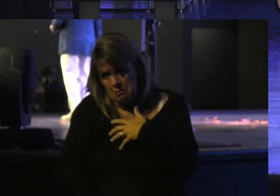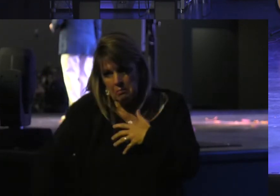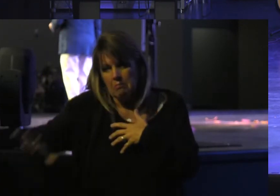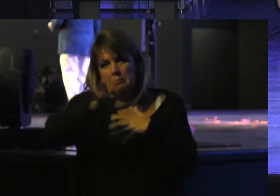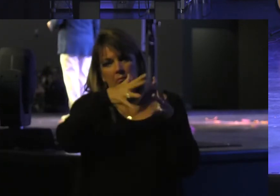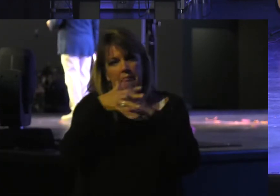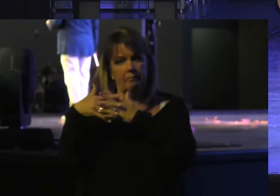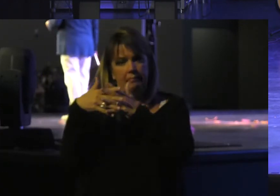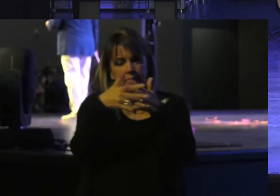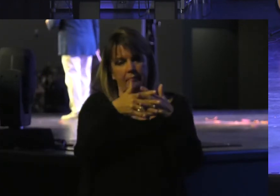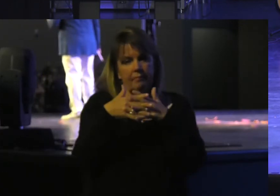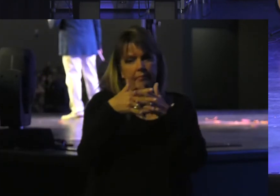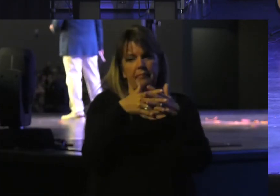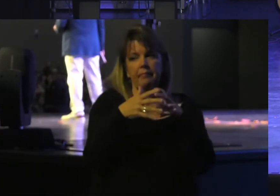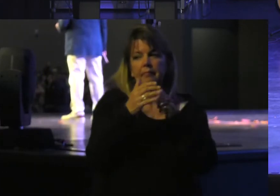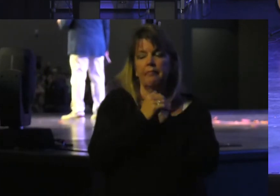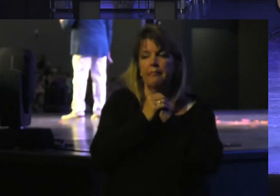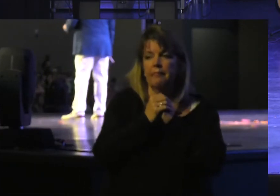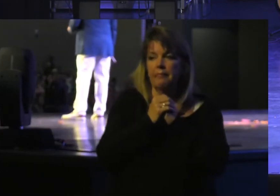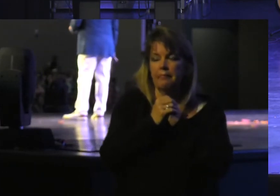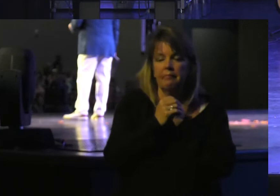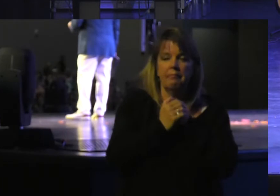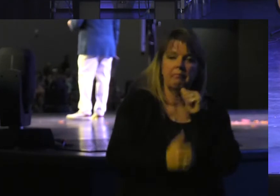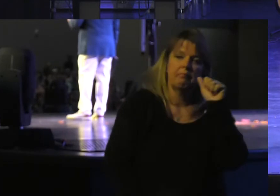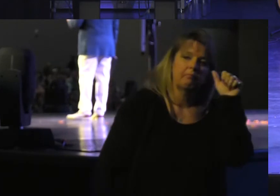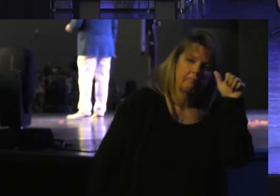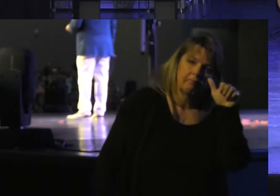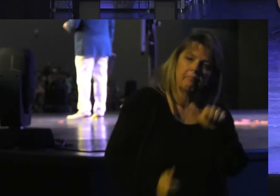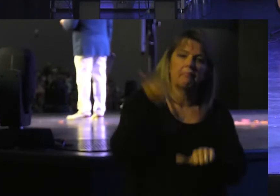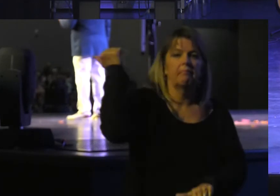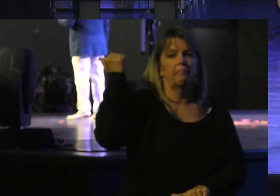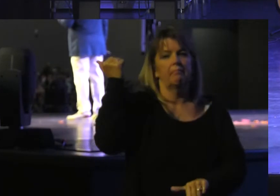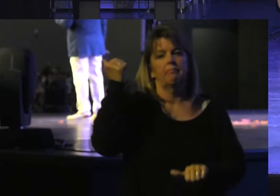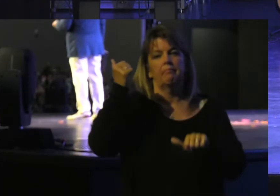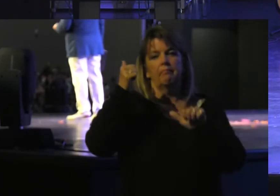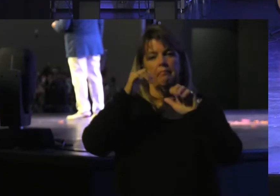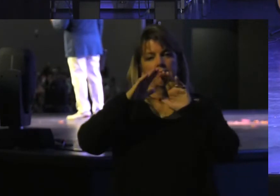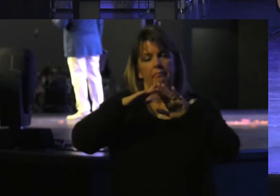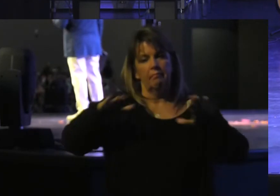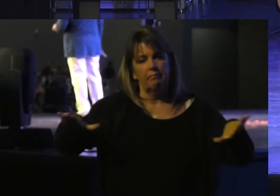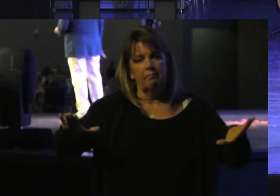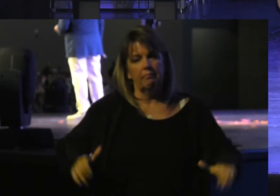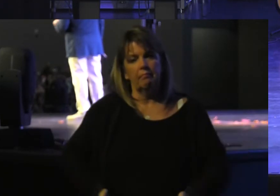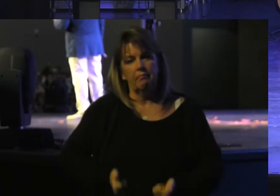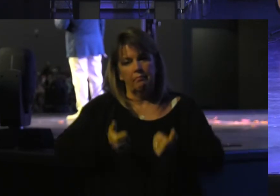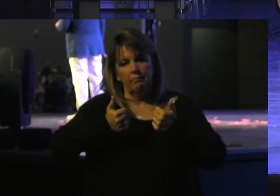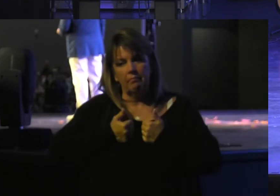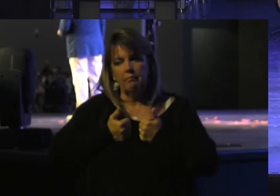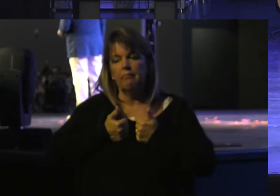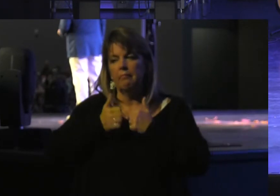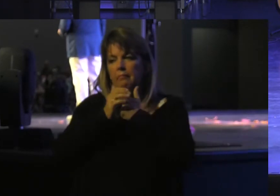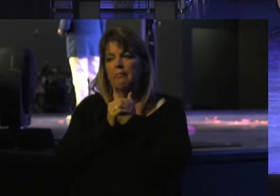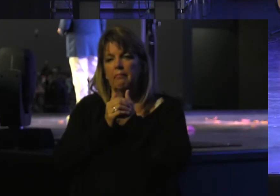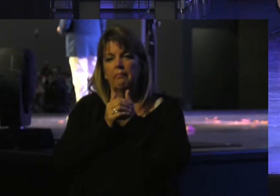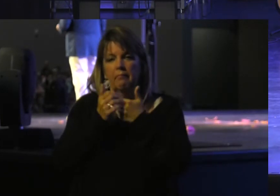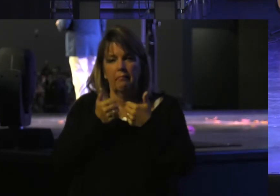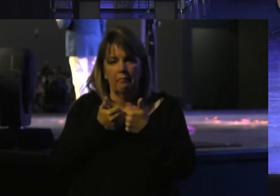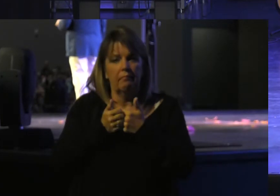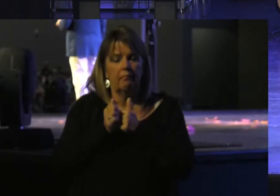The Overwhelming Majority Of children's Lives Are lost In the Womb